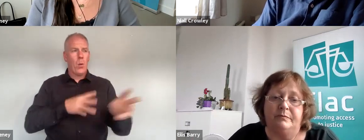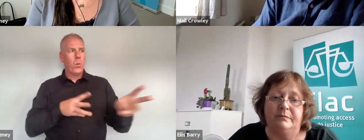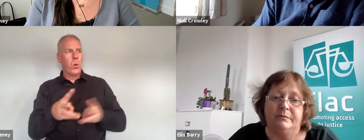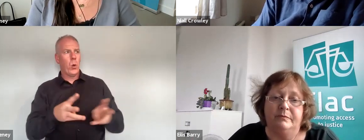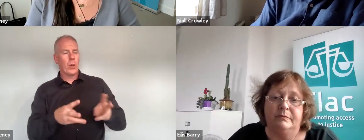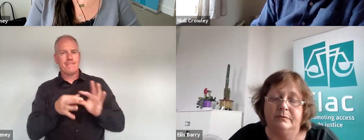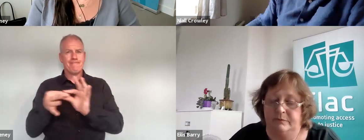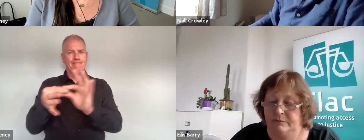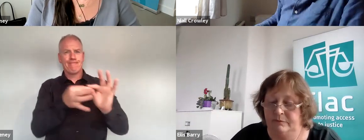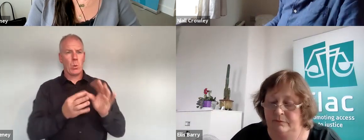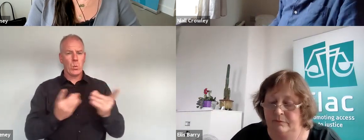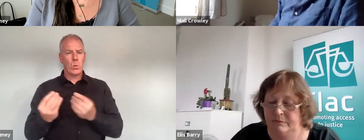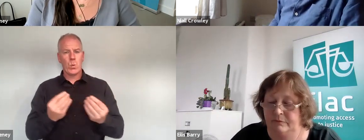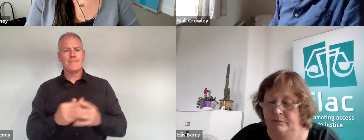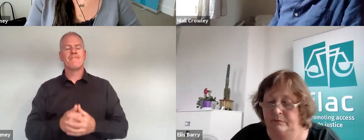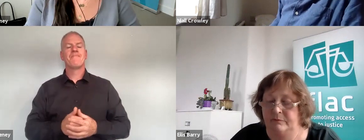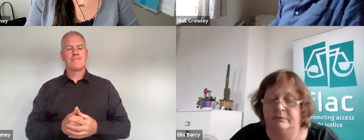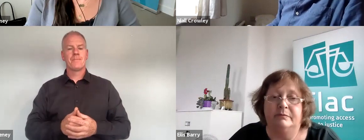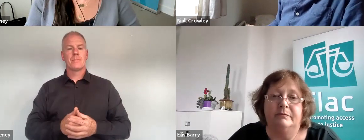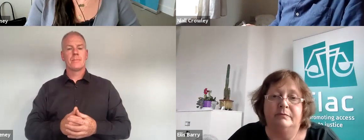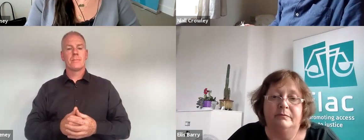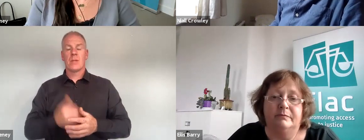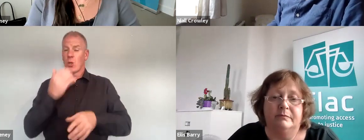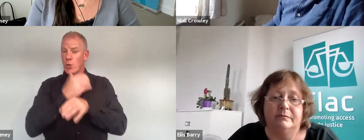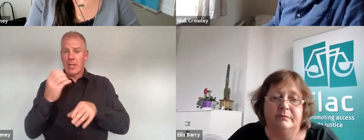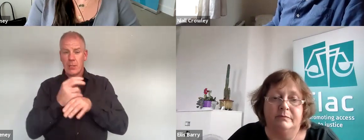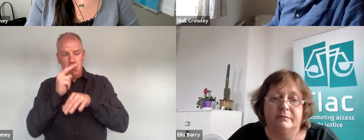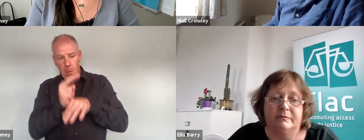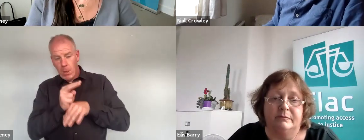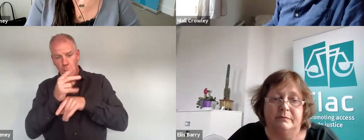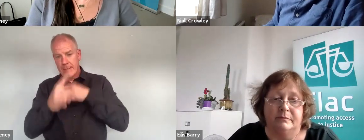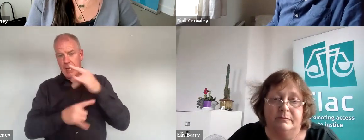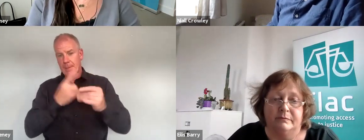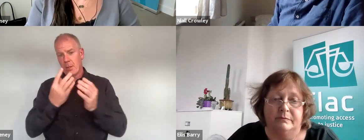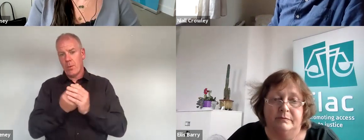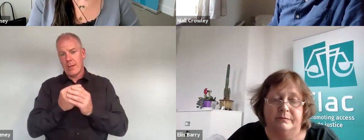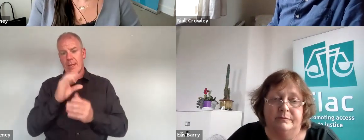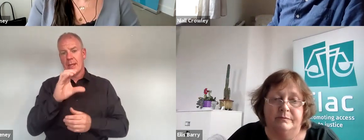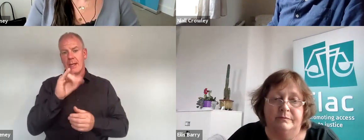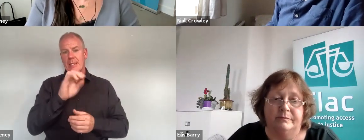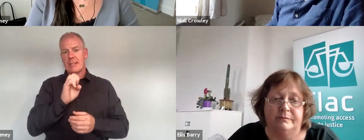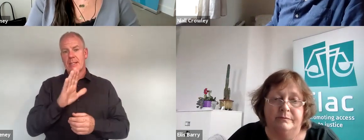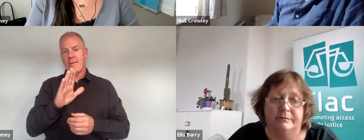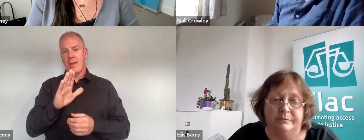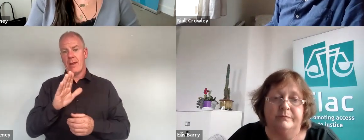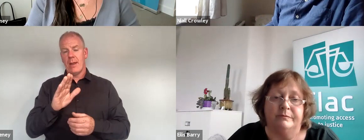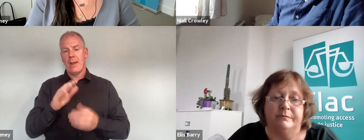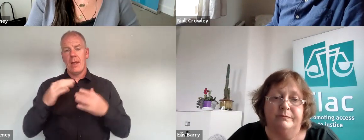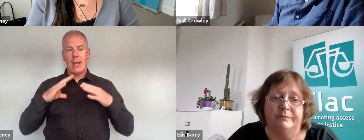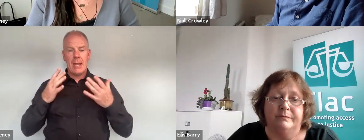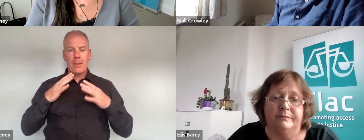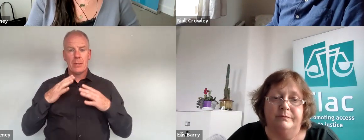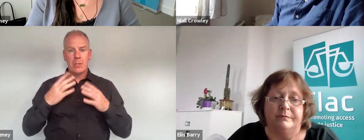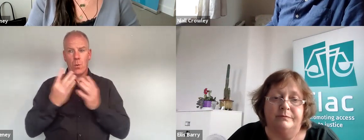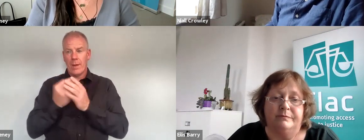how we've engaged on it I mean we've obviously kept a monitor on the civil liberties implications of the emergency